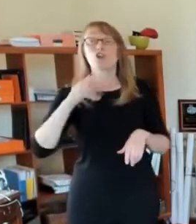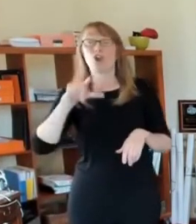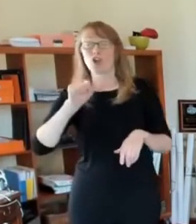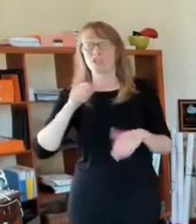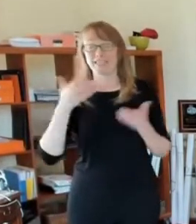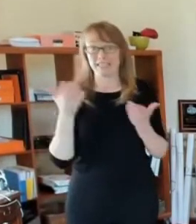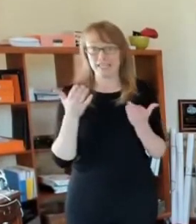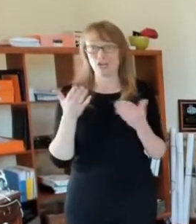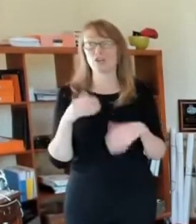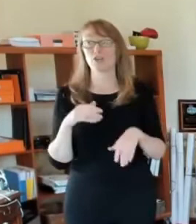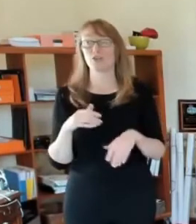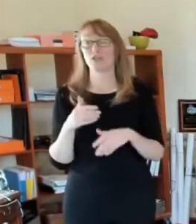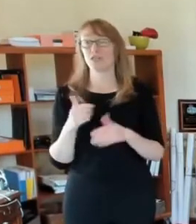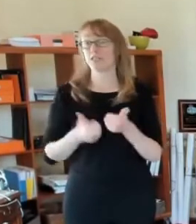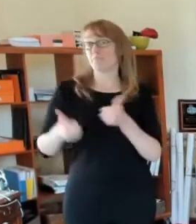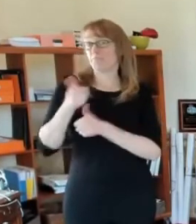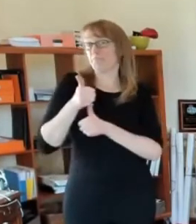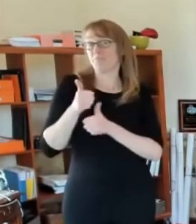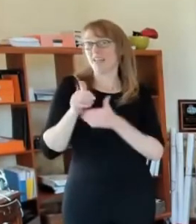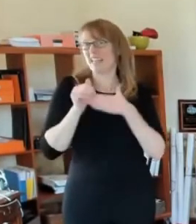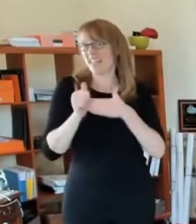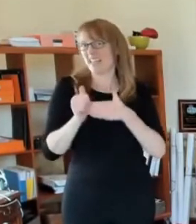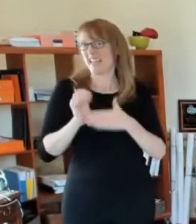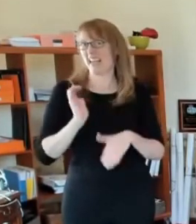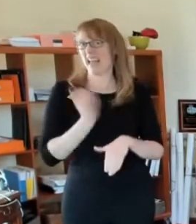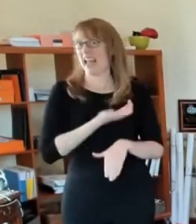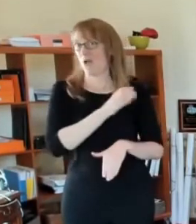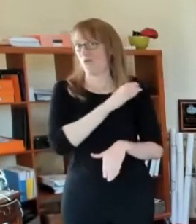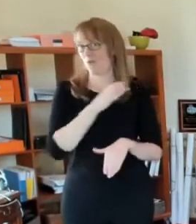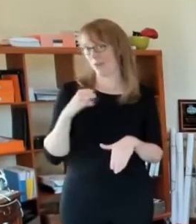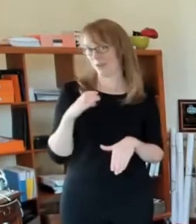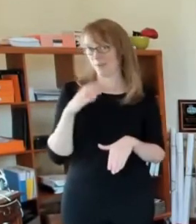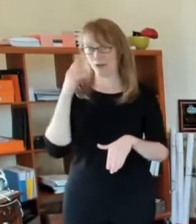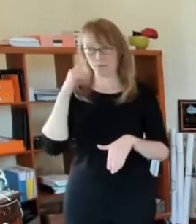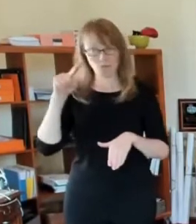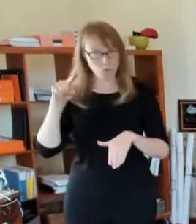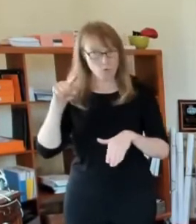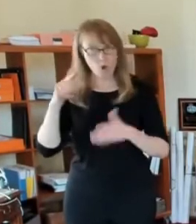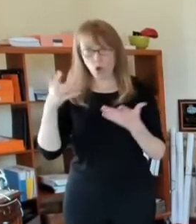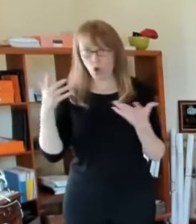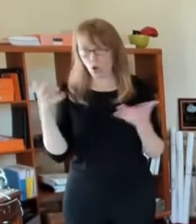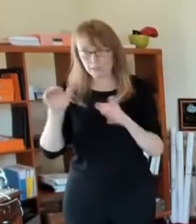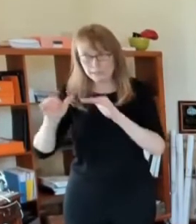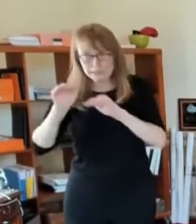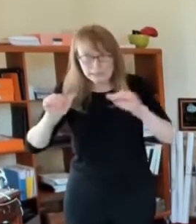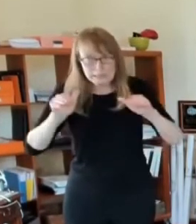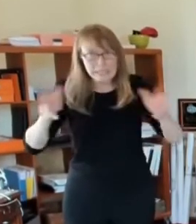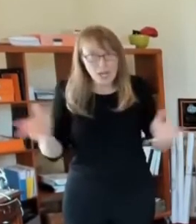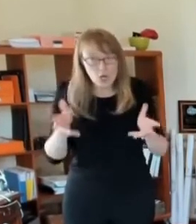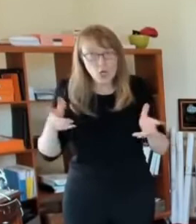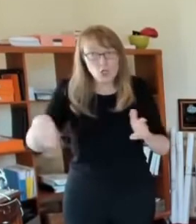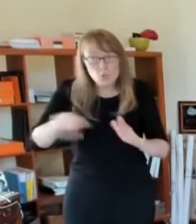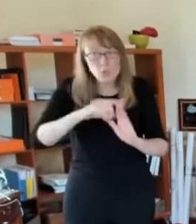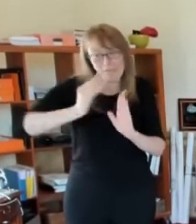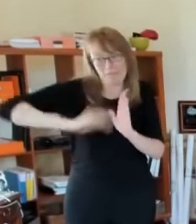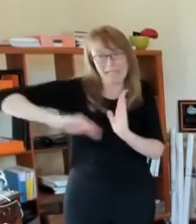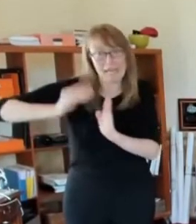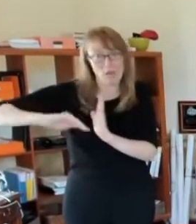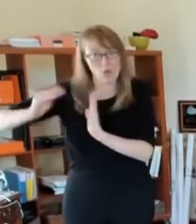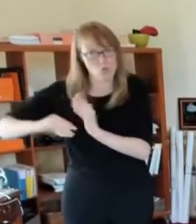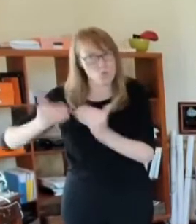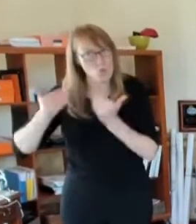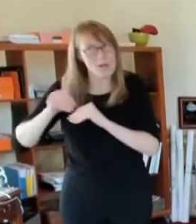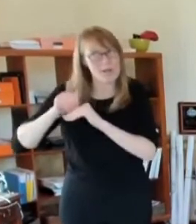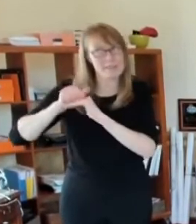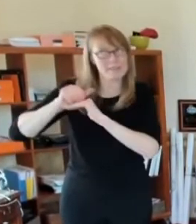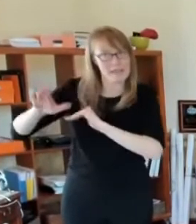tries to reach out to everyone and get them to fill out the census. And we need that. We need that for so many reasons, primarily for federal funding,